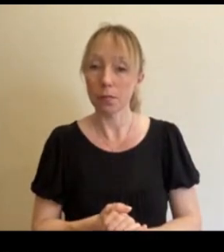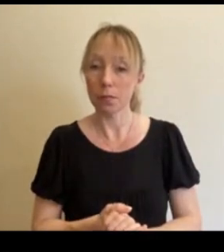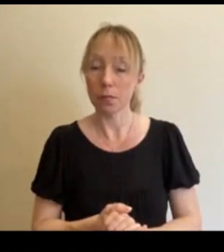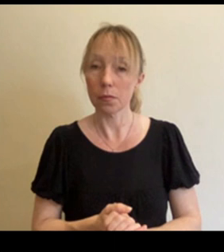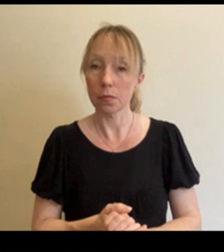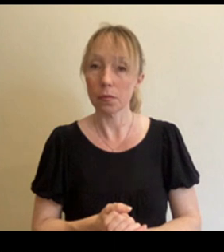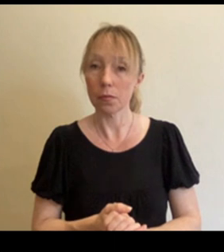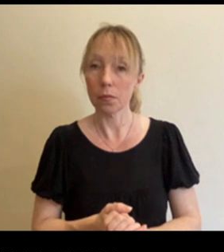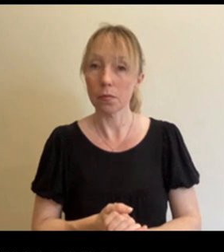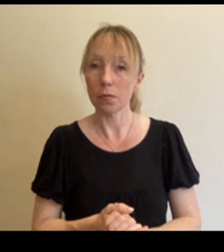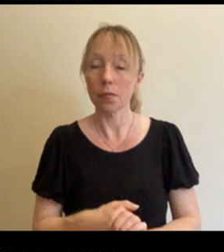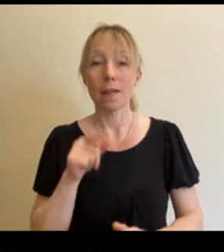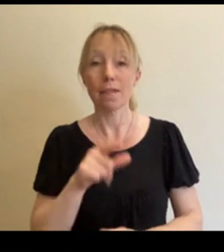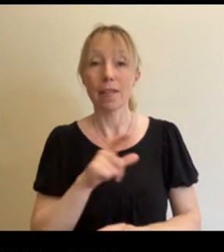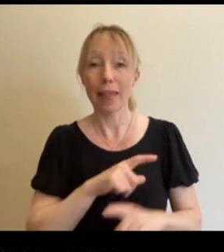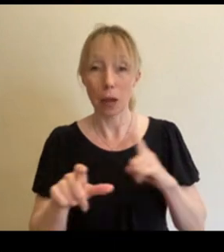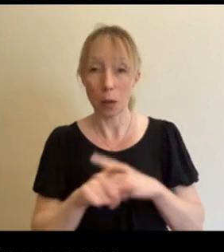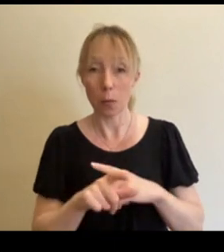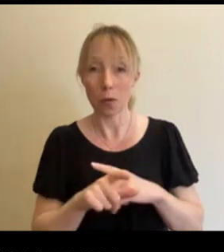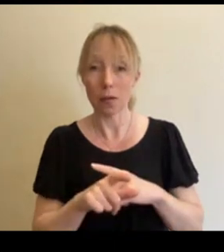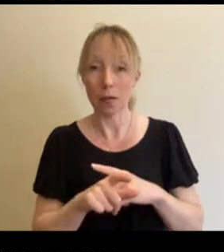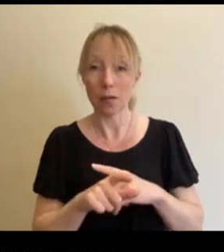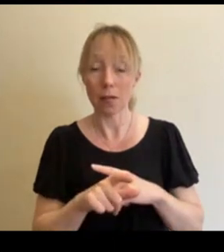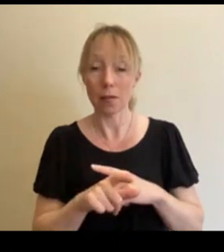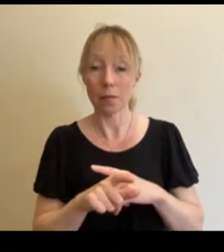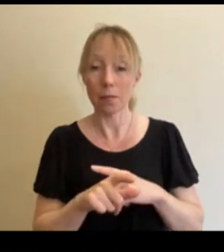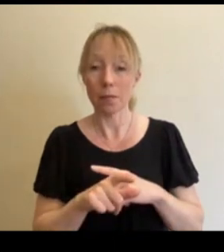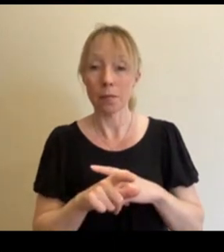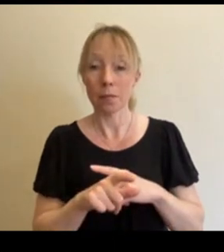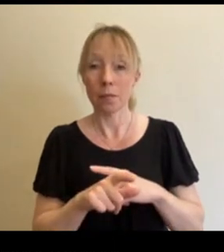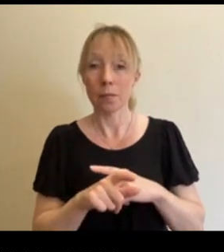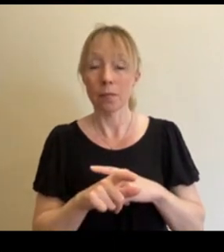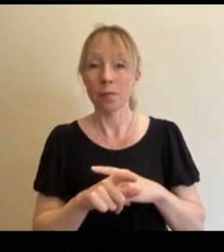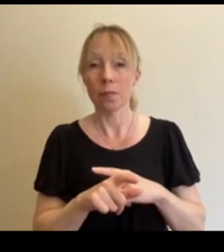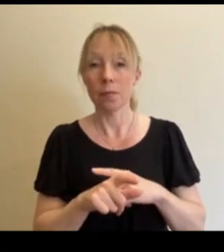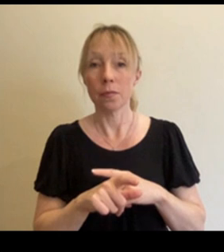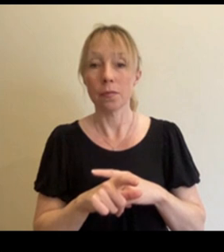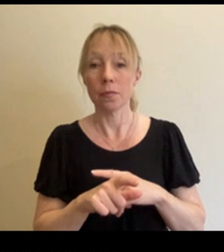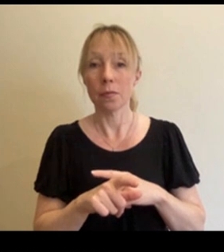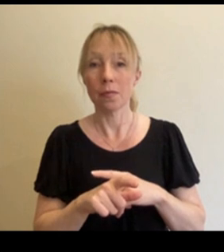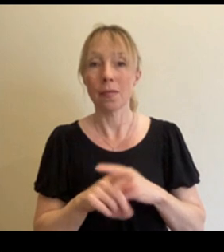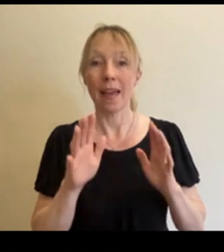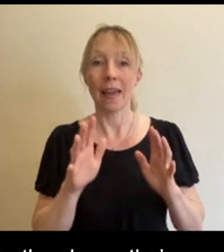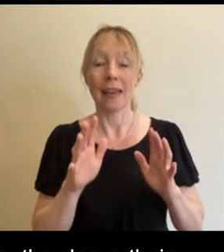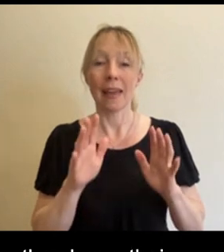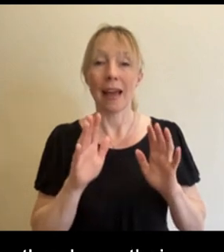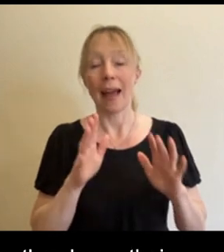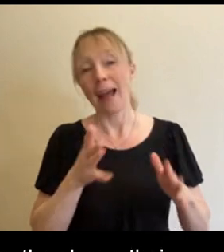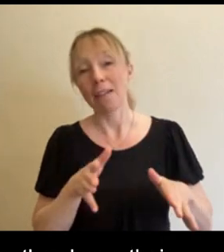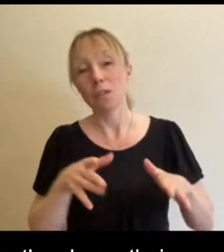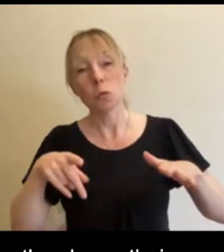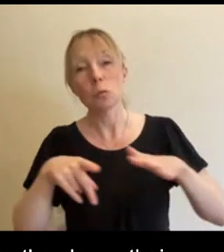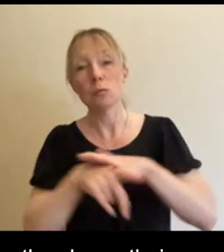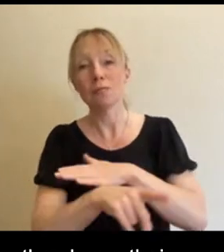community, they leave their home in a very young age because